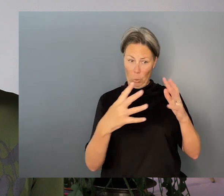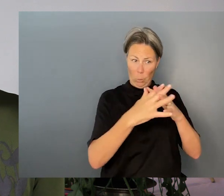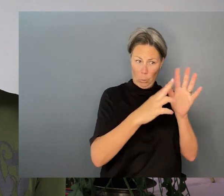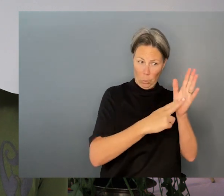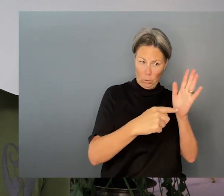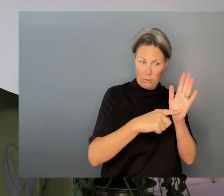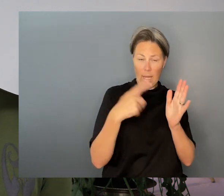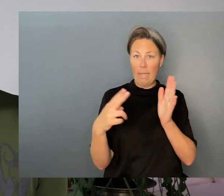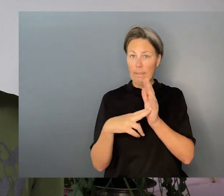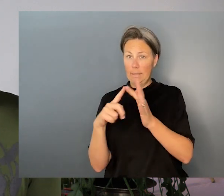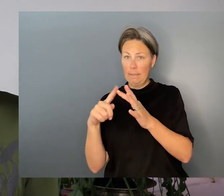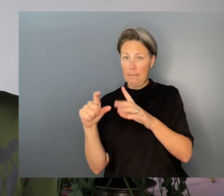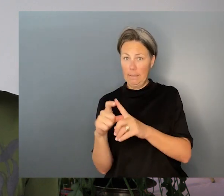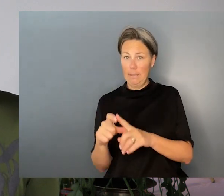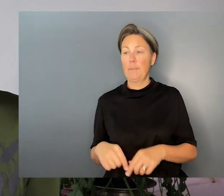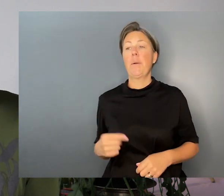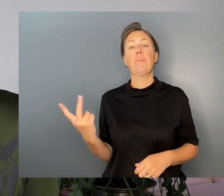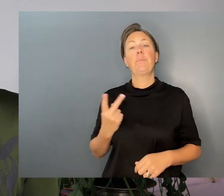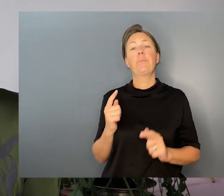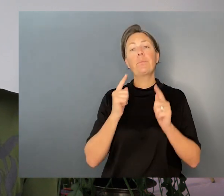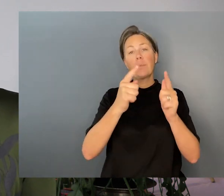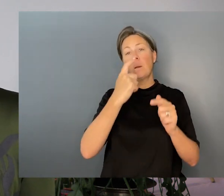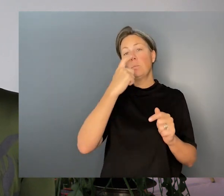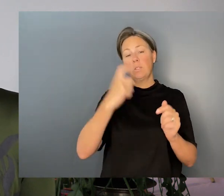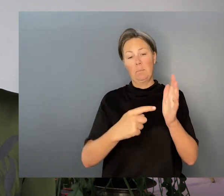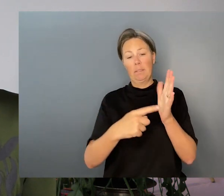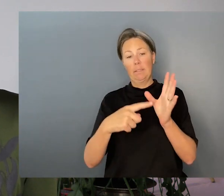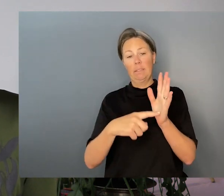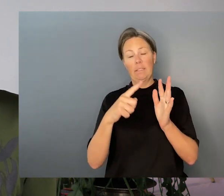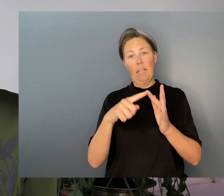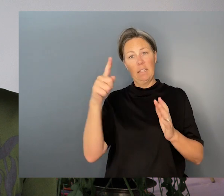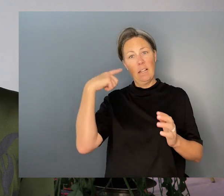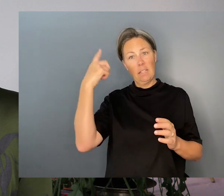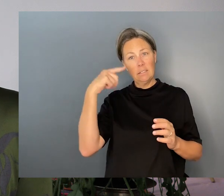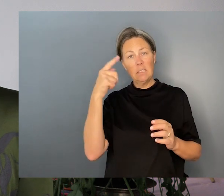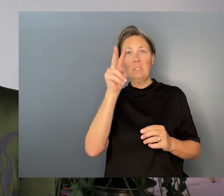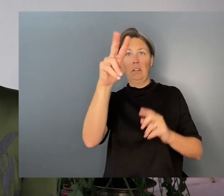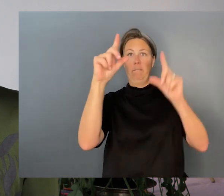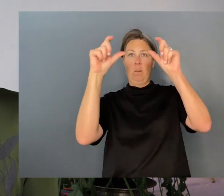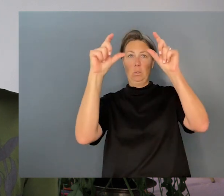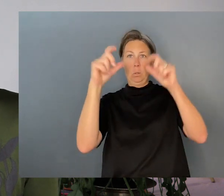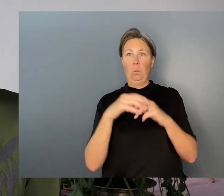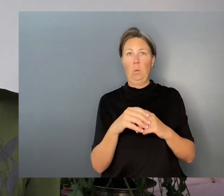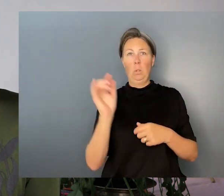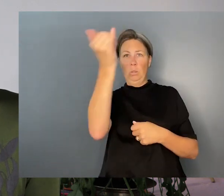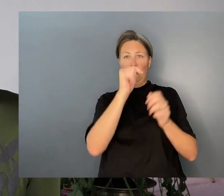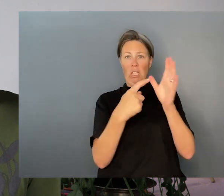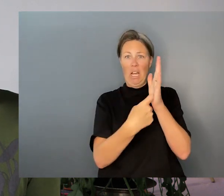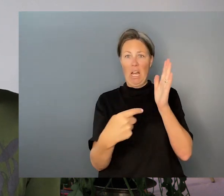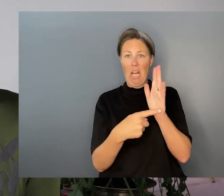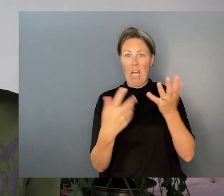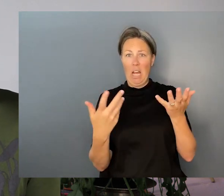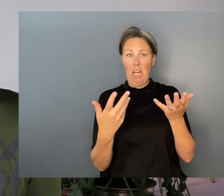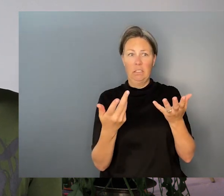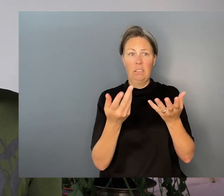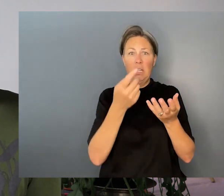We stood in the Tate staring at the photograph. You asked me which part I thought was the art. The materials. The